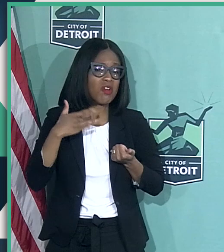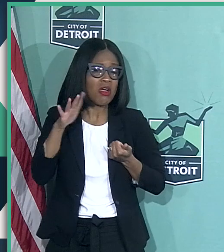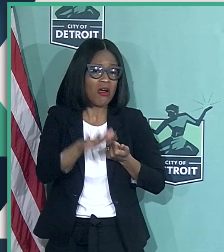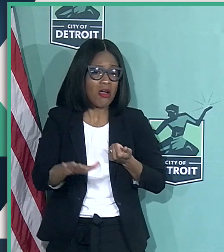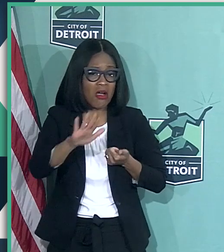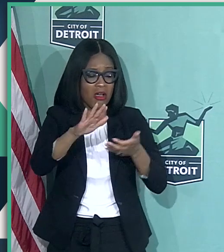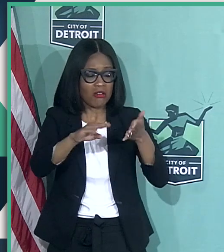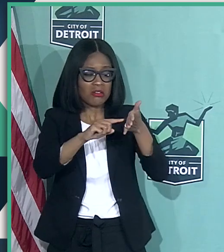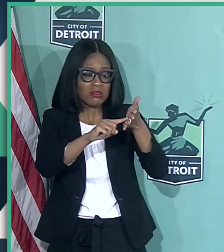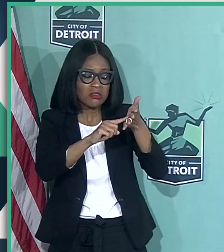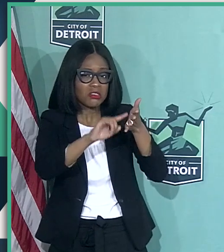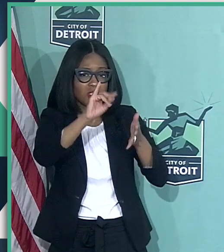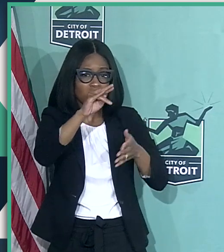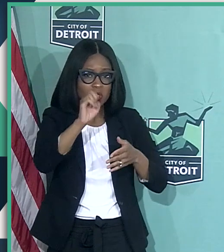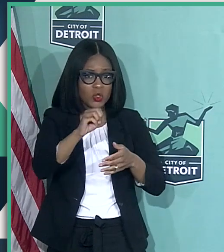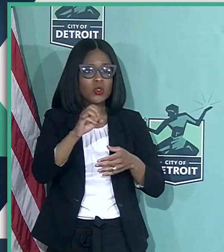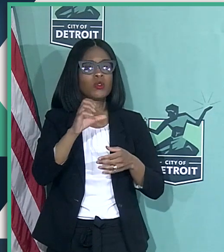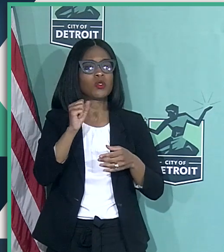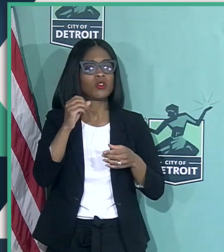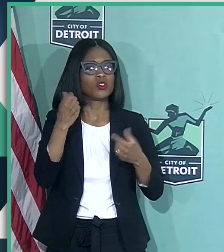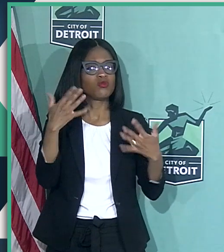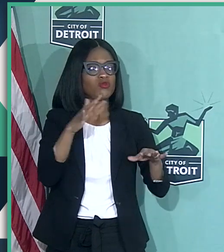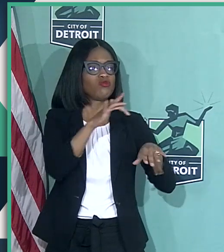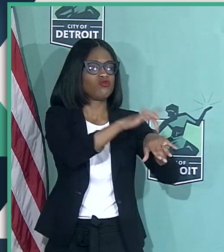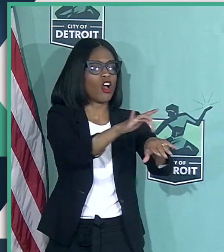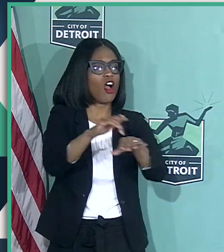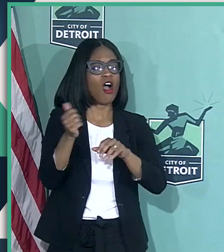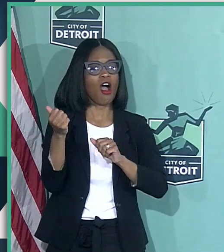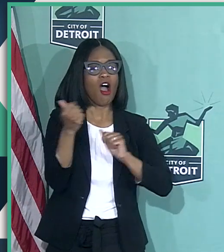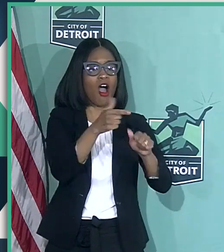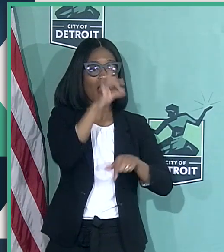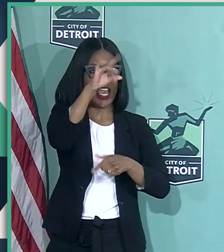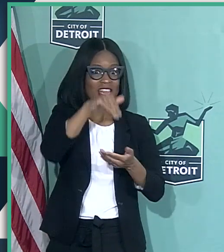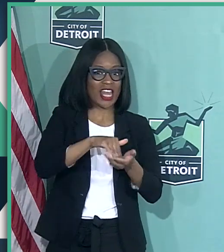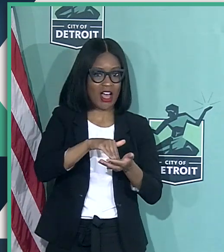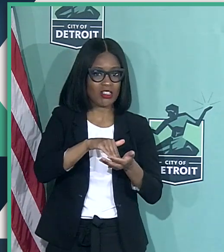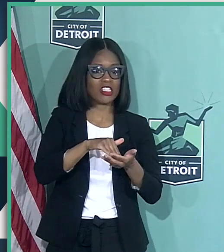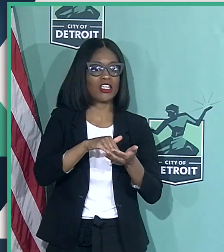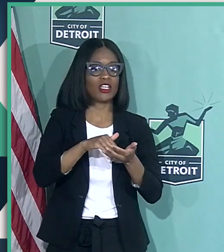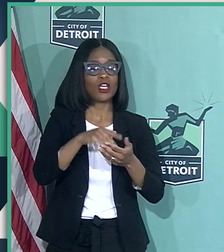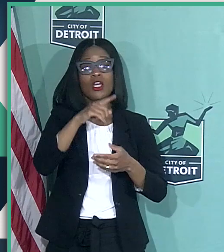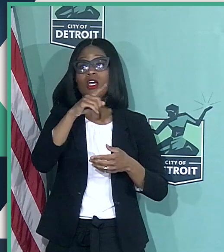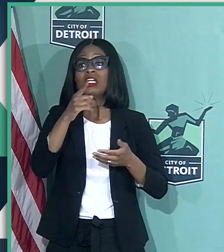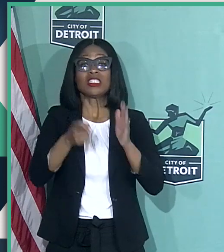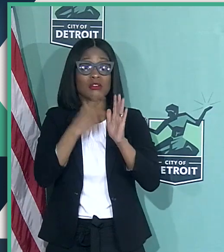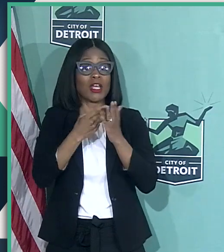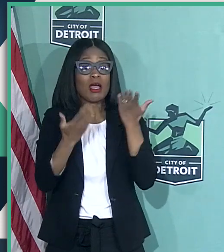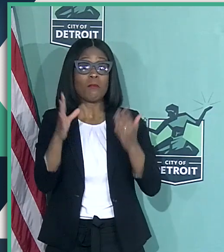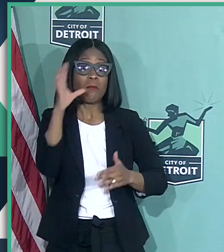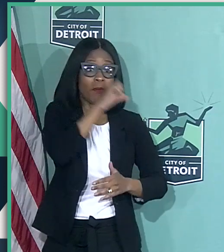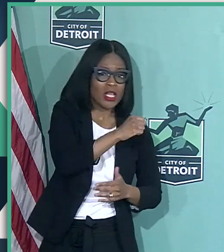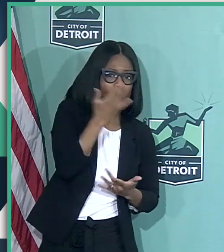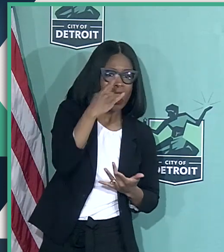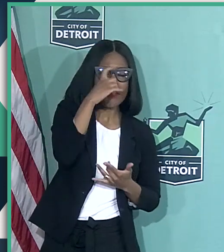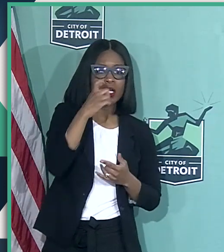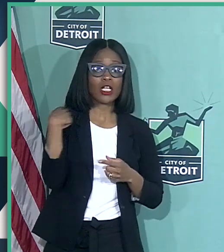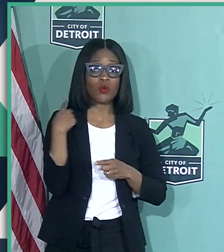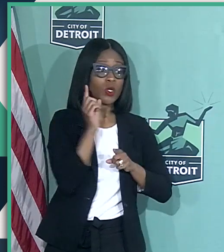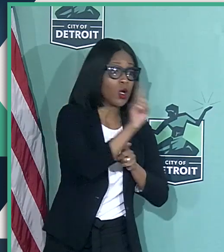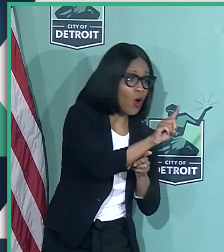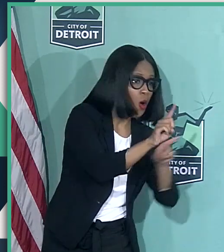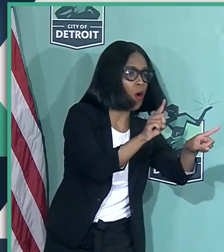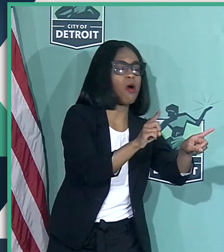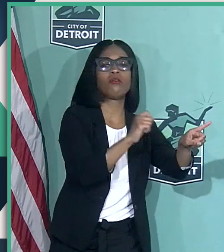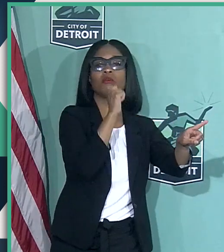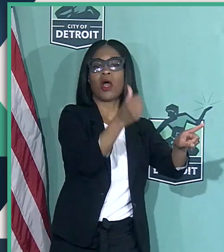to get to all of the 8,000 seniors. Now we may miss a few because the seniors may not be at home. So we'll go back to make sure that we test